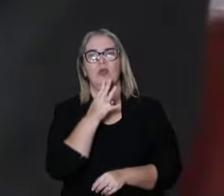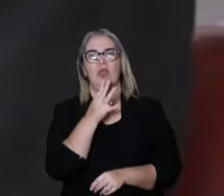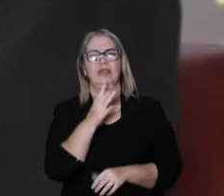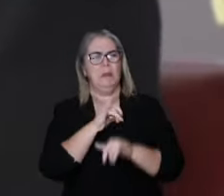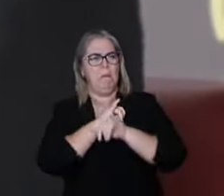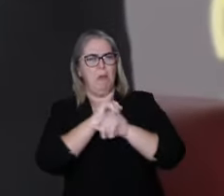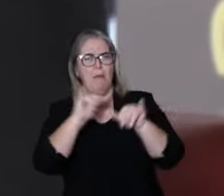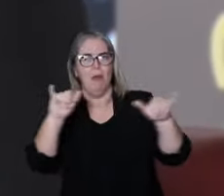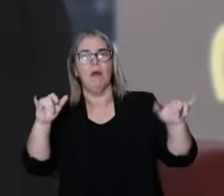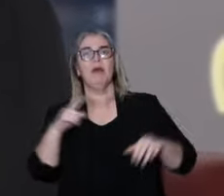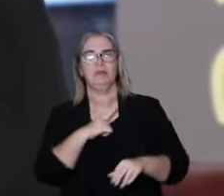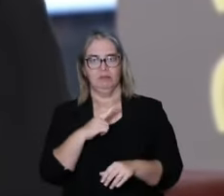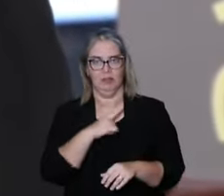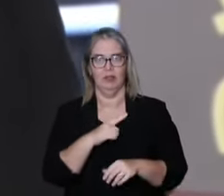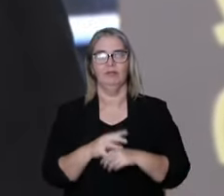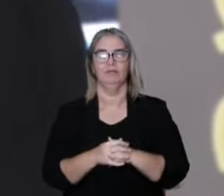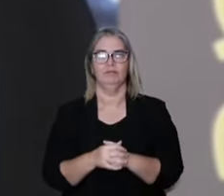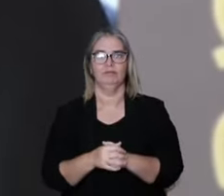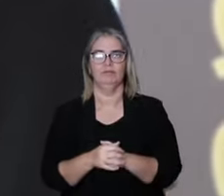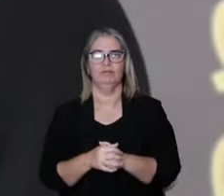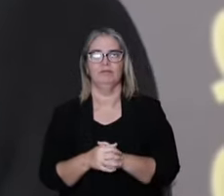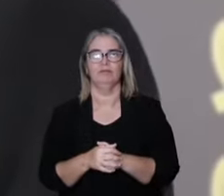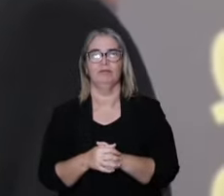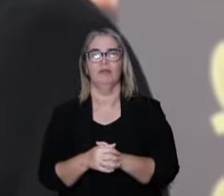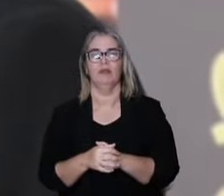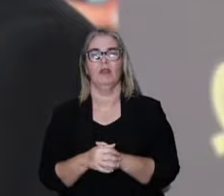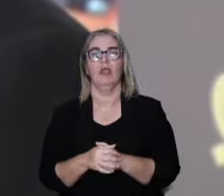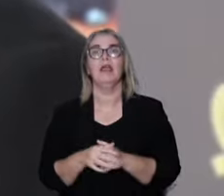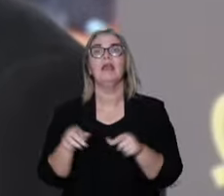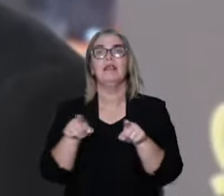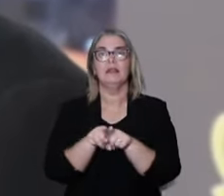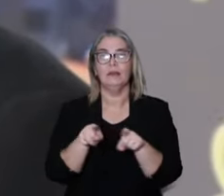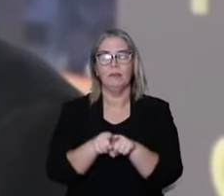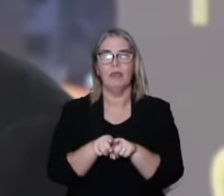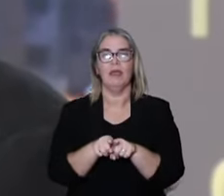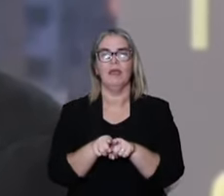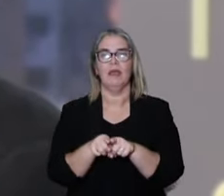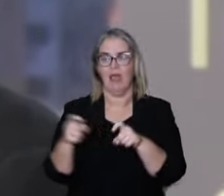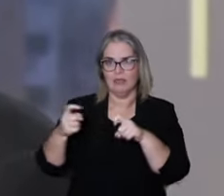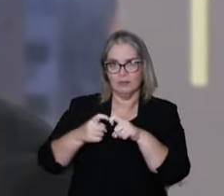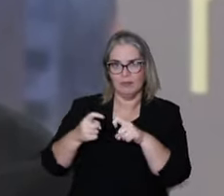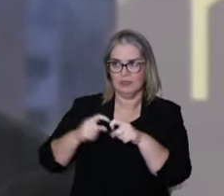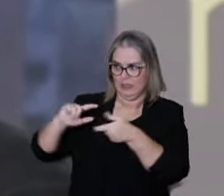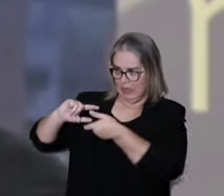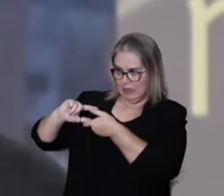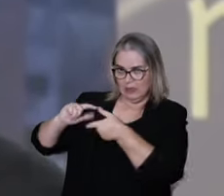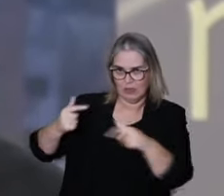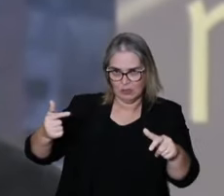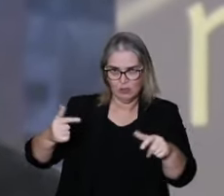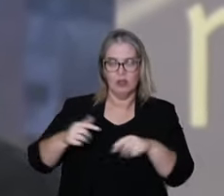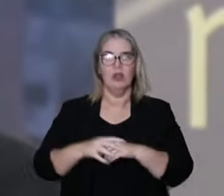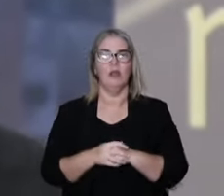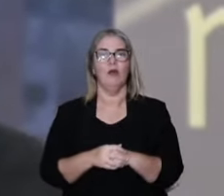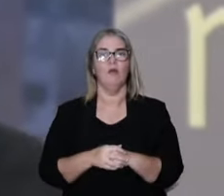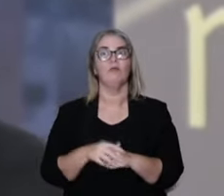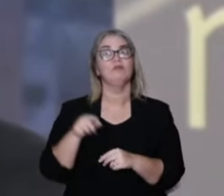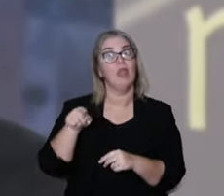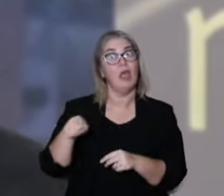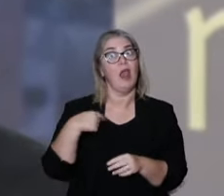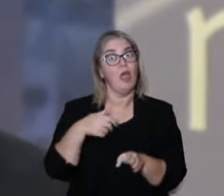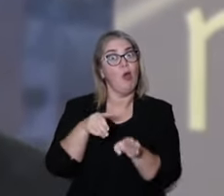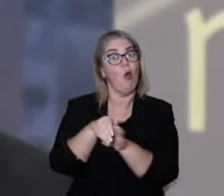most popular practices, the one that is well, most well known and besides the traditional